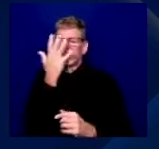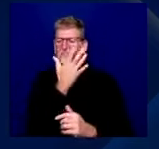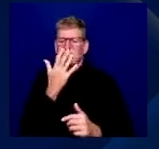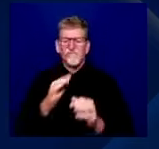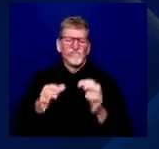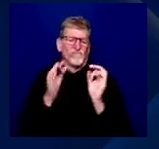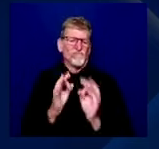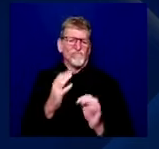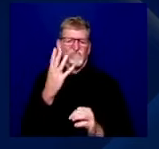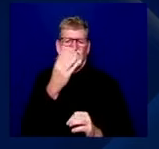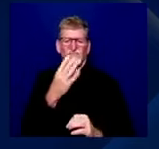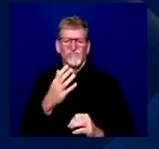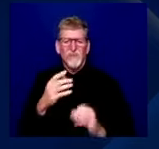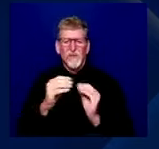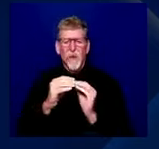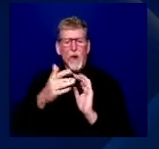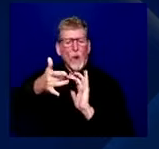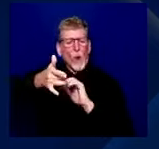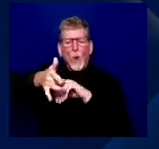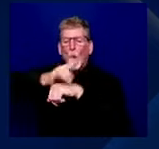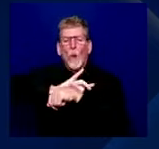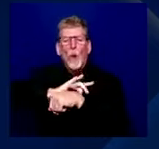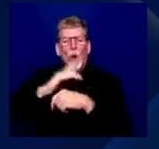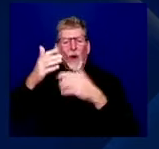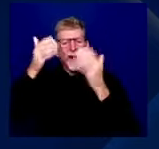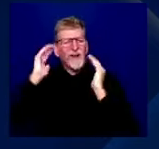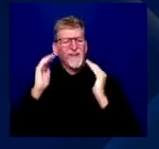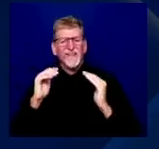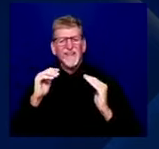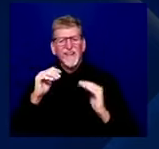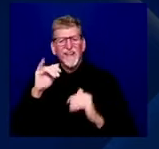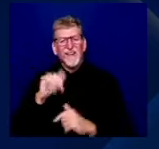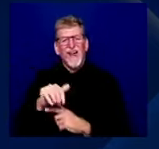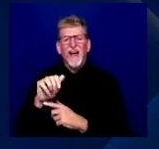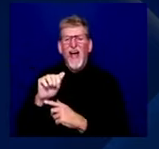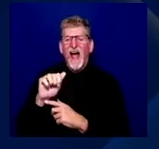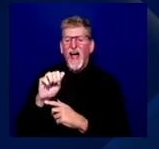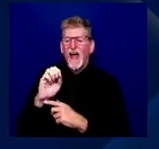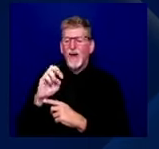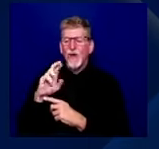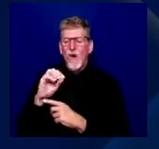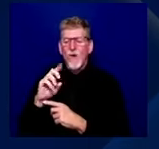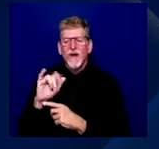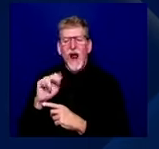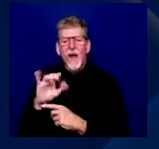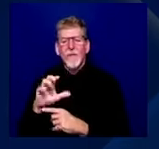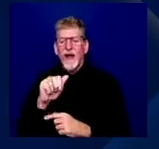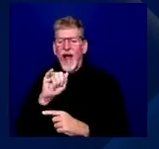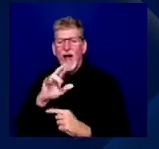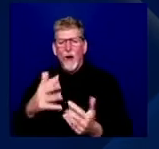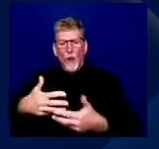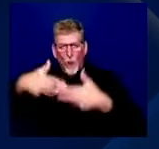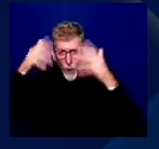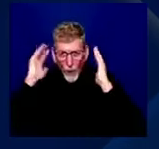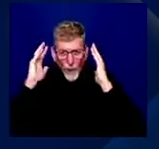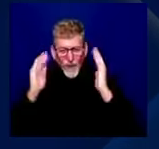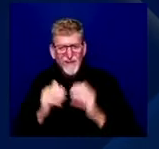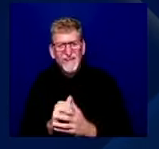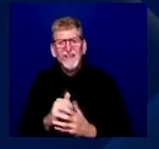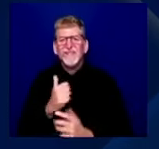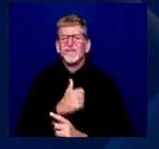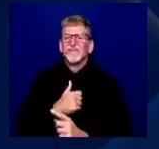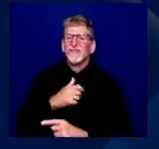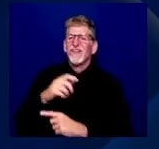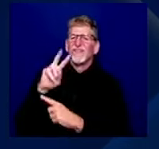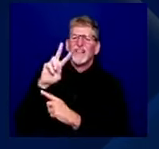right. Kamala Harris is now regretting she put the three of us together, but we're going to cause some good trouble here soon. Good. All right. Thanks, fellas. Thanks, gentlemen.